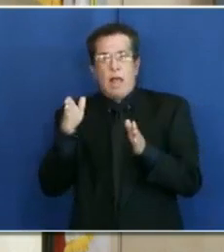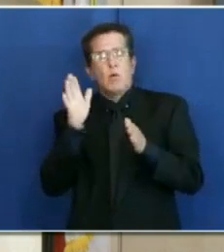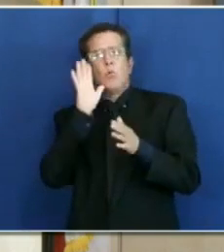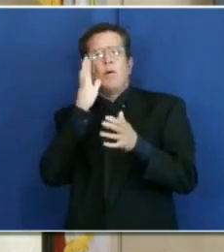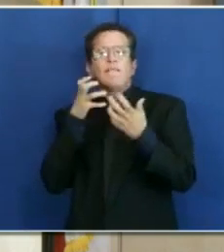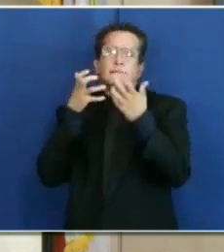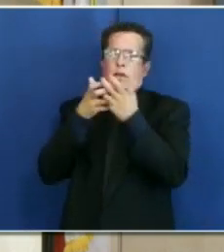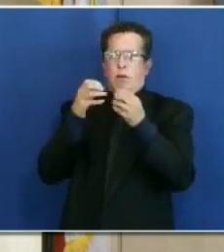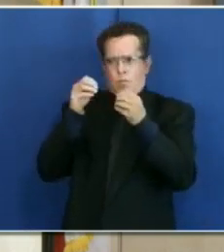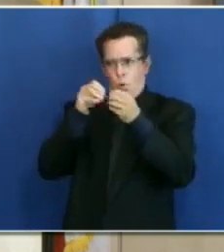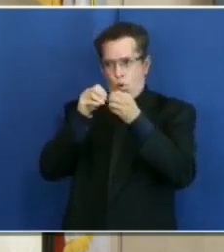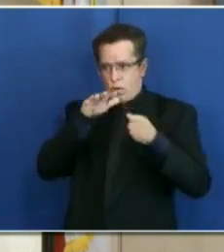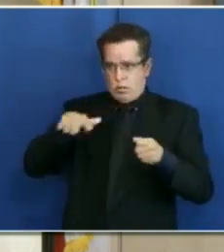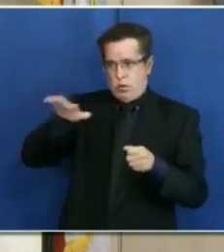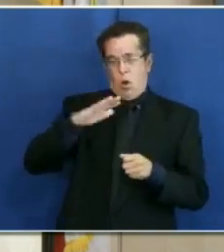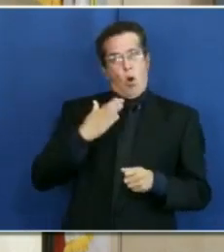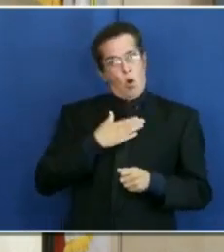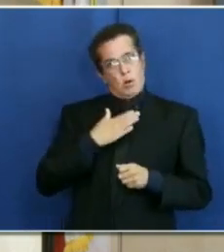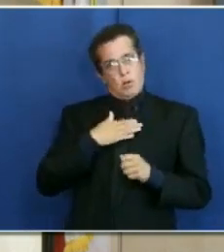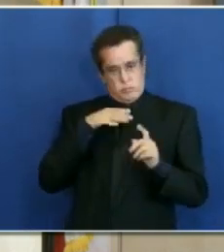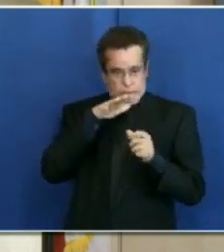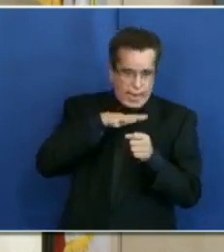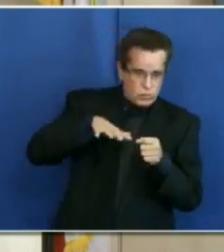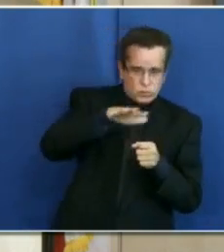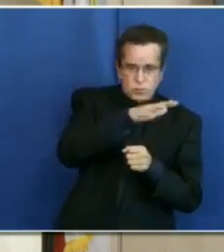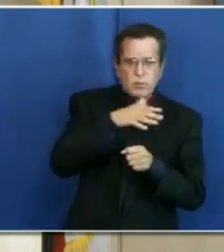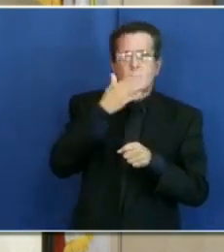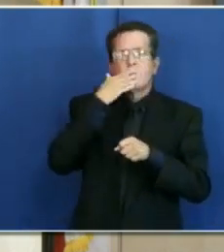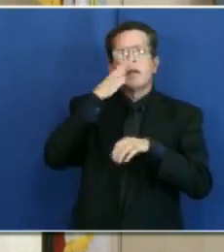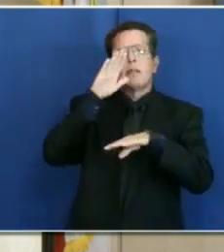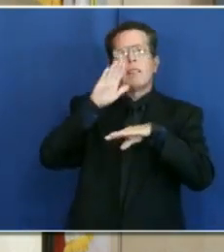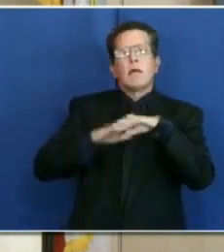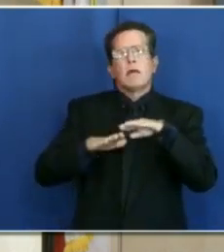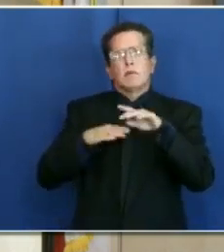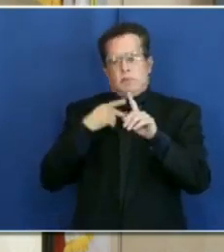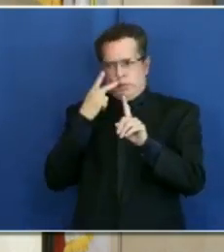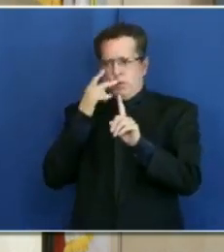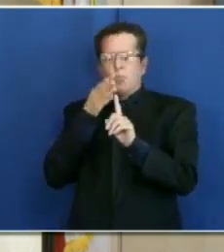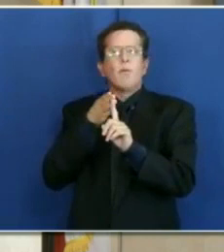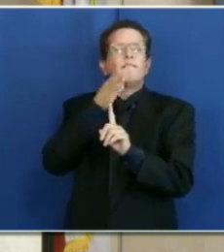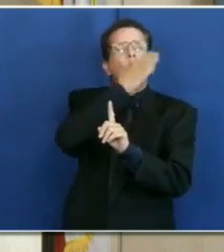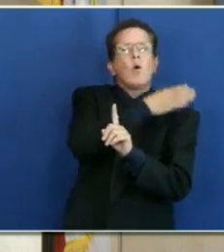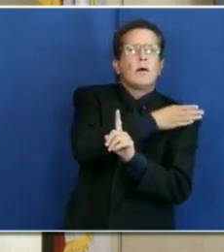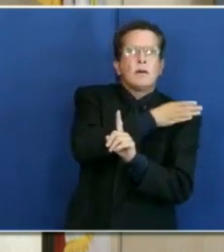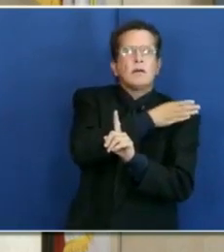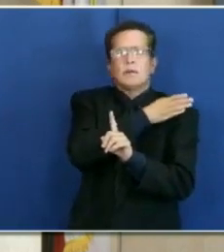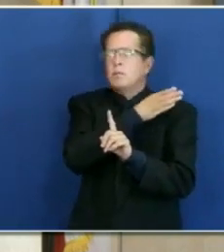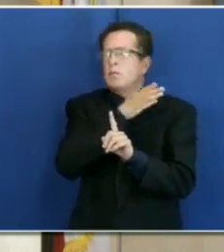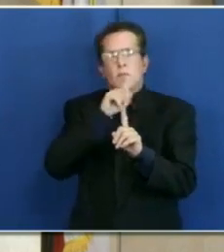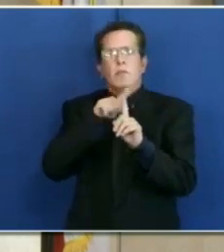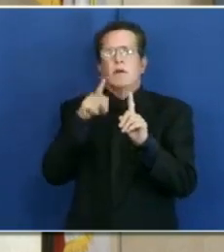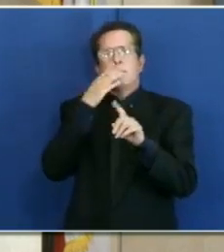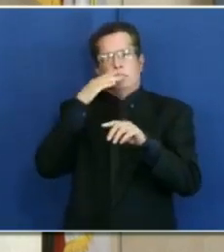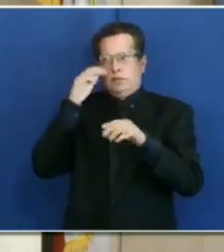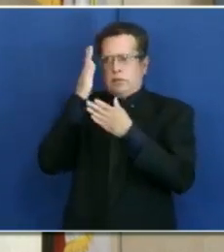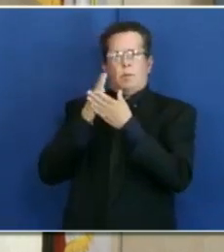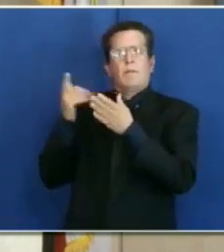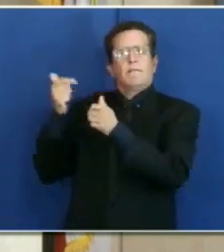to our region specifically rather than what we've seen previously being kind of more of a statewide